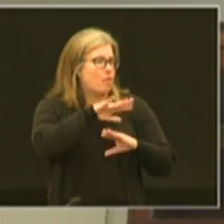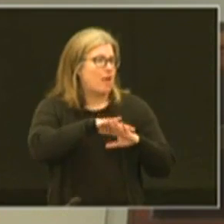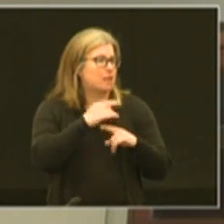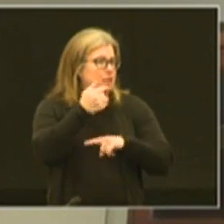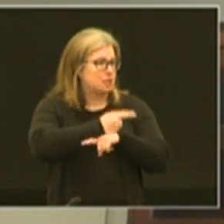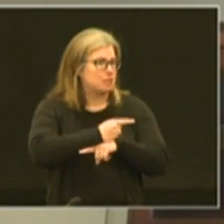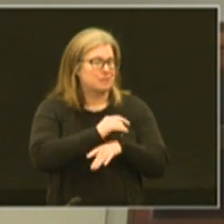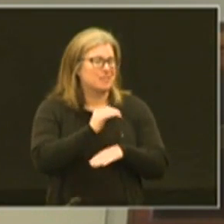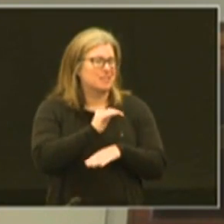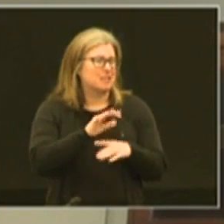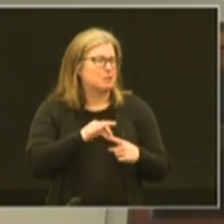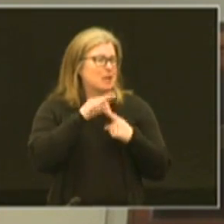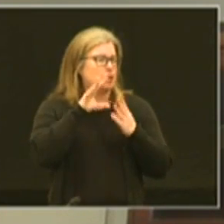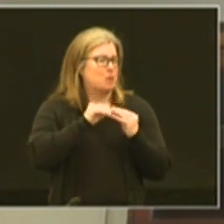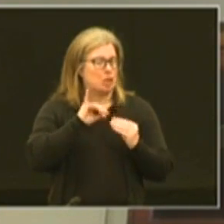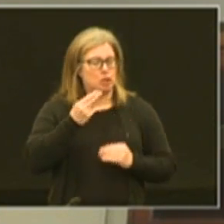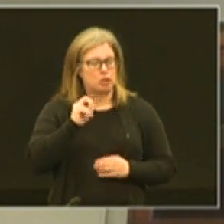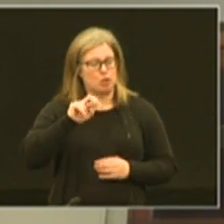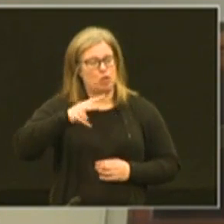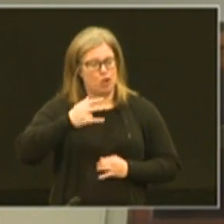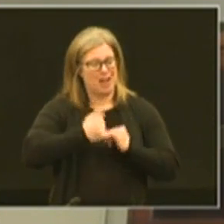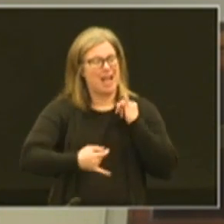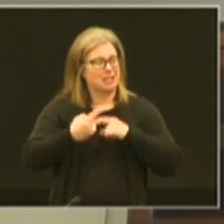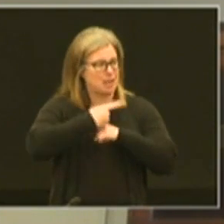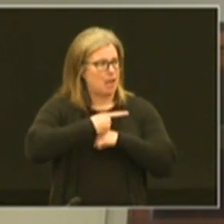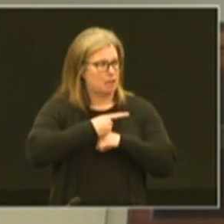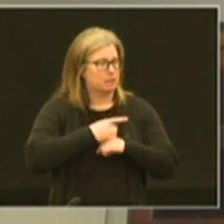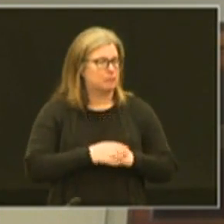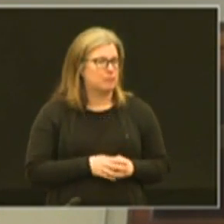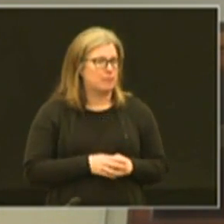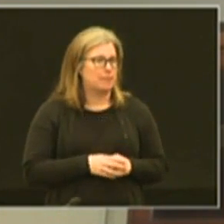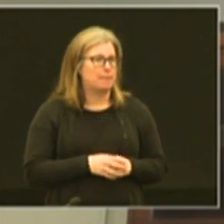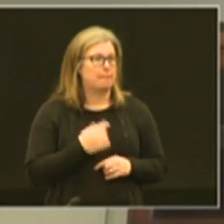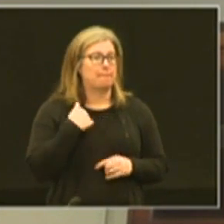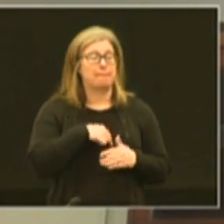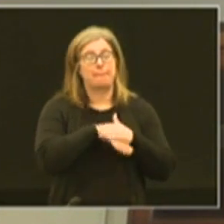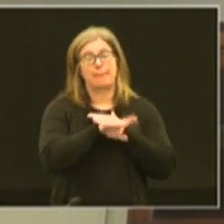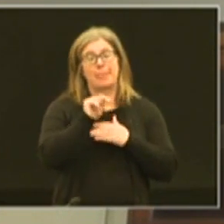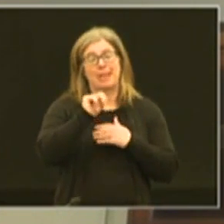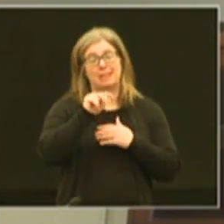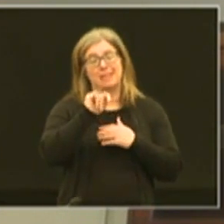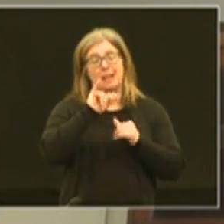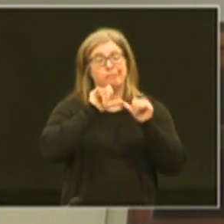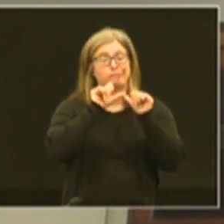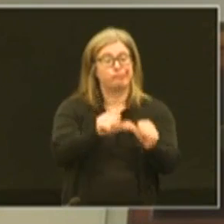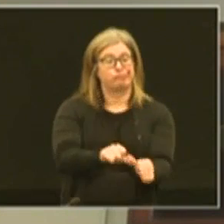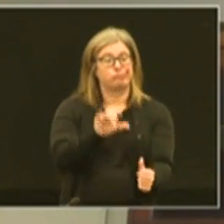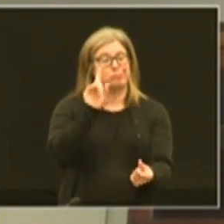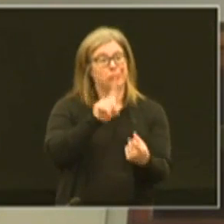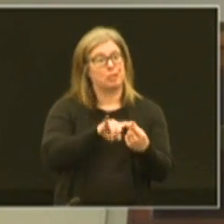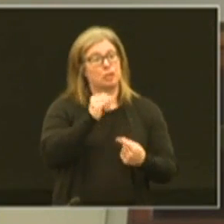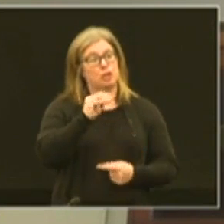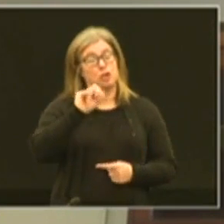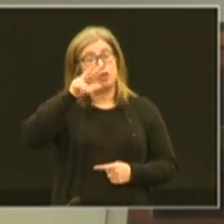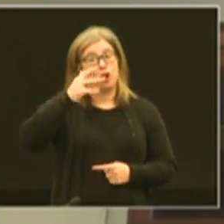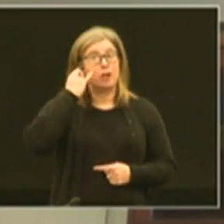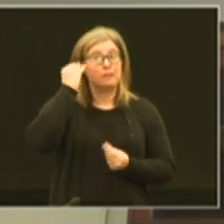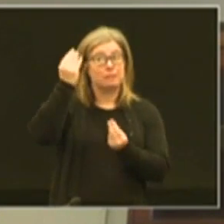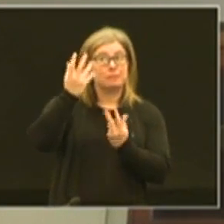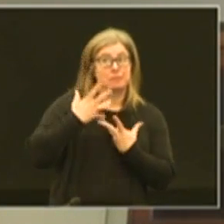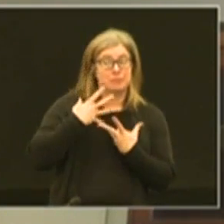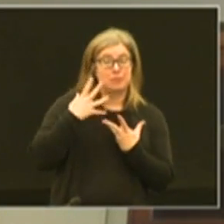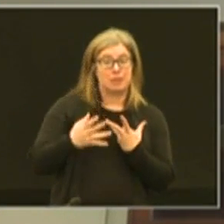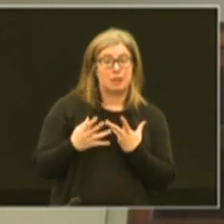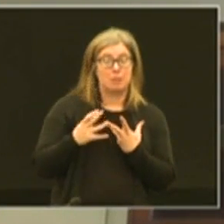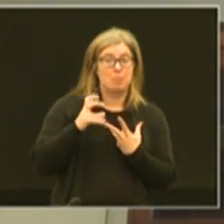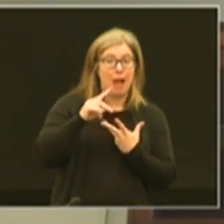tonight at a special meeting june 3rd would be our last day so we will go nti to june 3rd or if we're given guidance that we